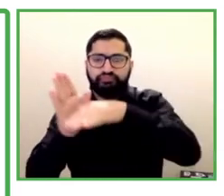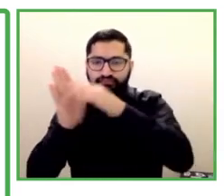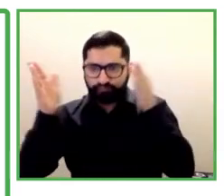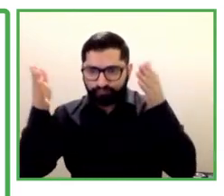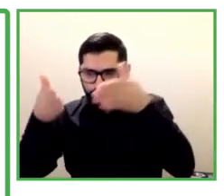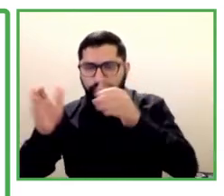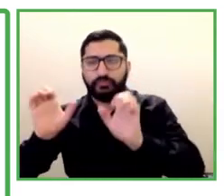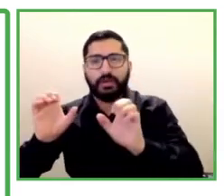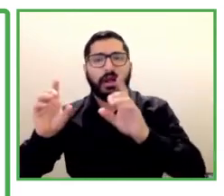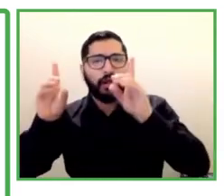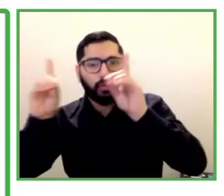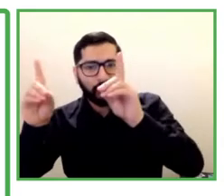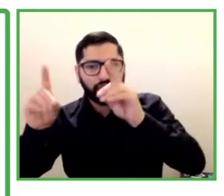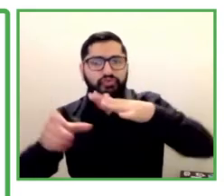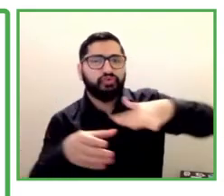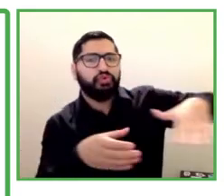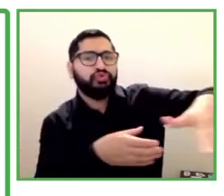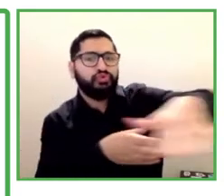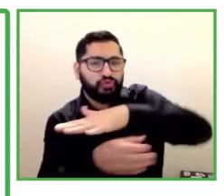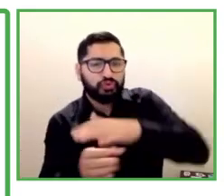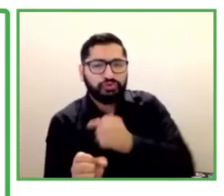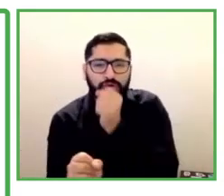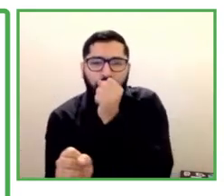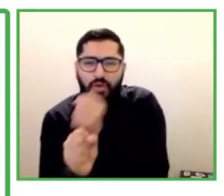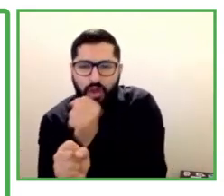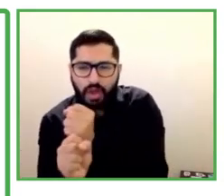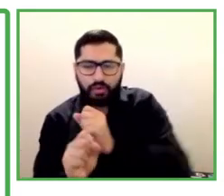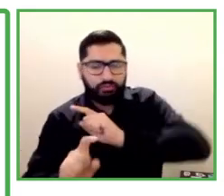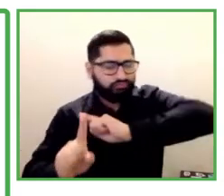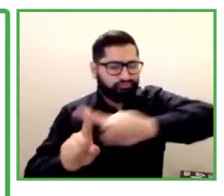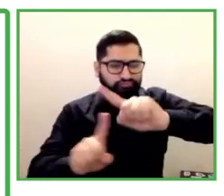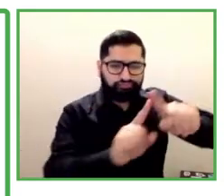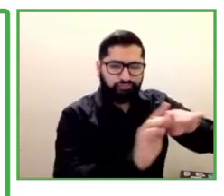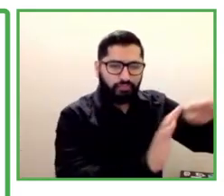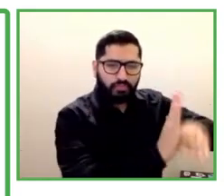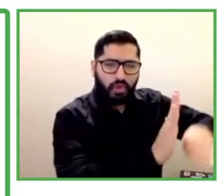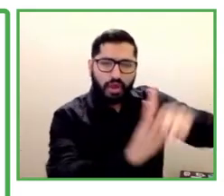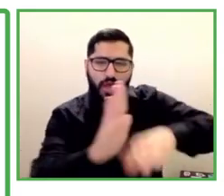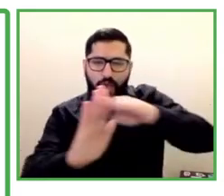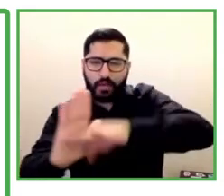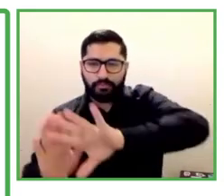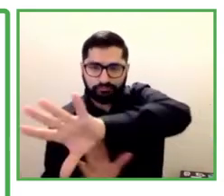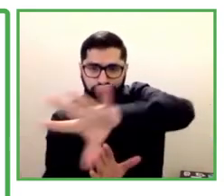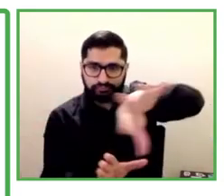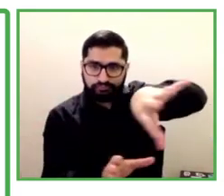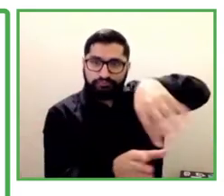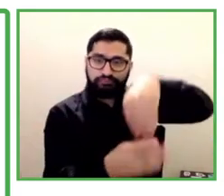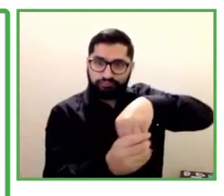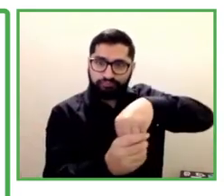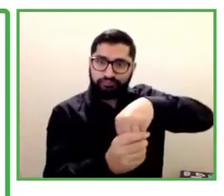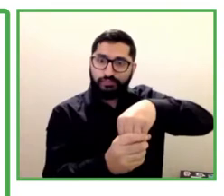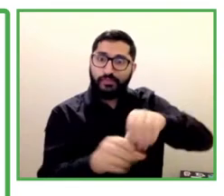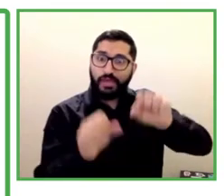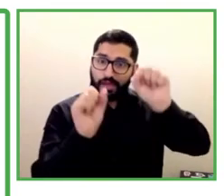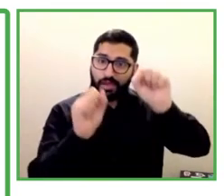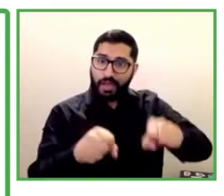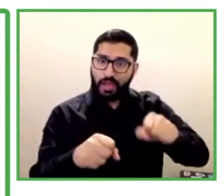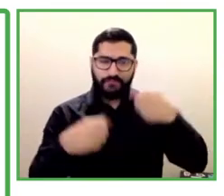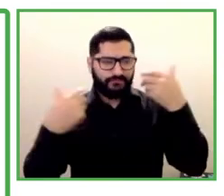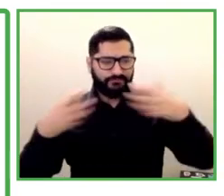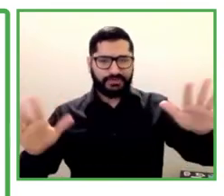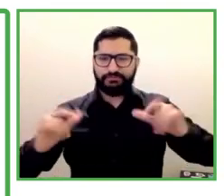and have won several awards, the one that we are best known for is the inclusive employment program called PRIDE. PRIDE is an acronym